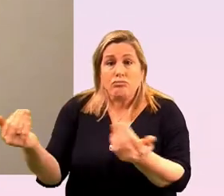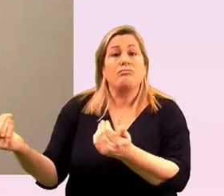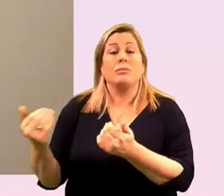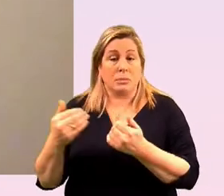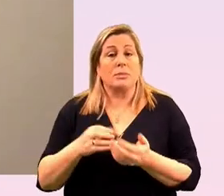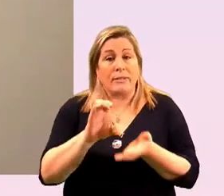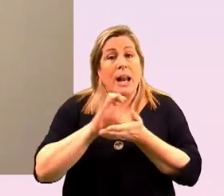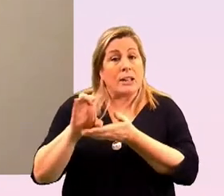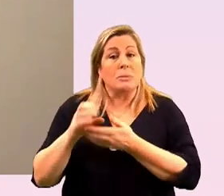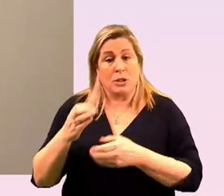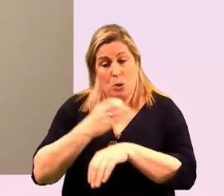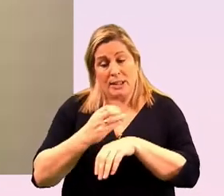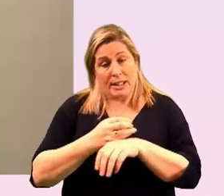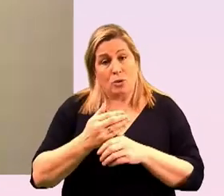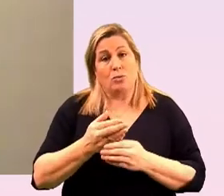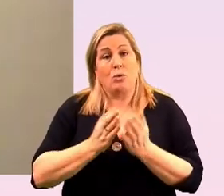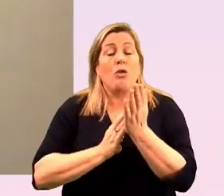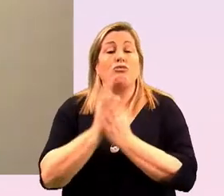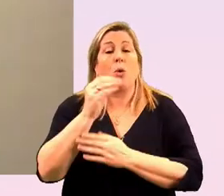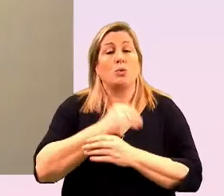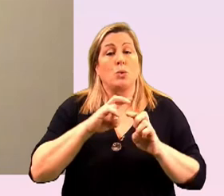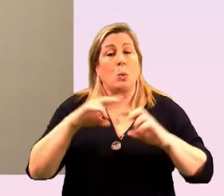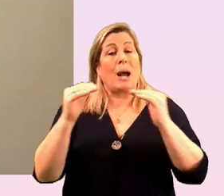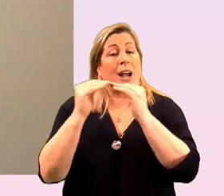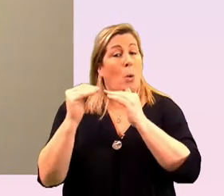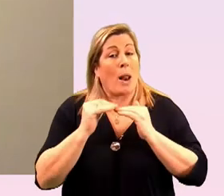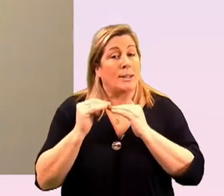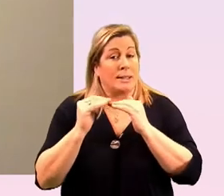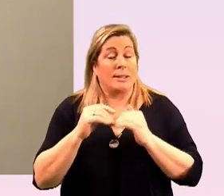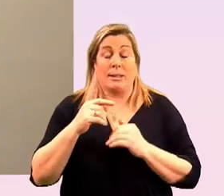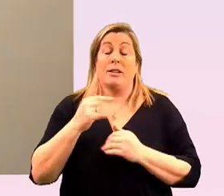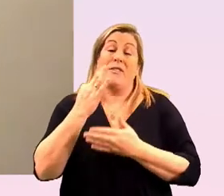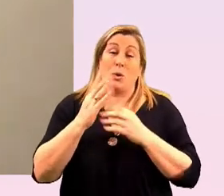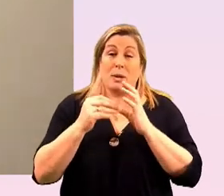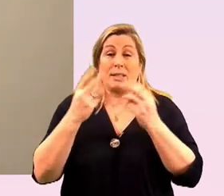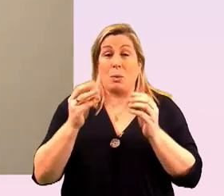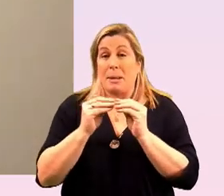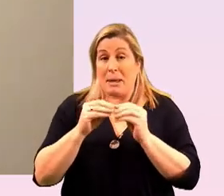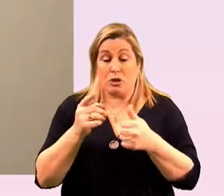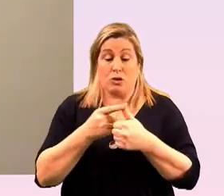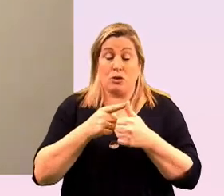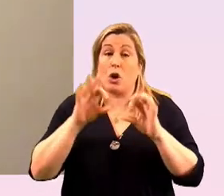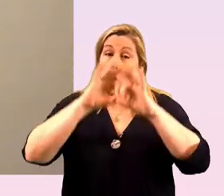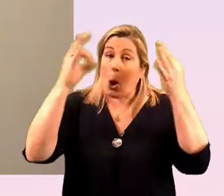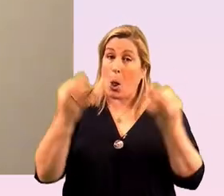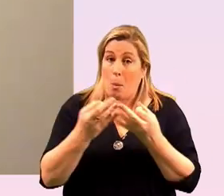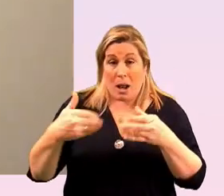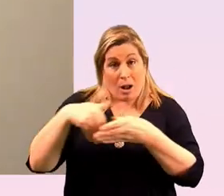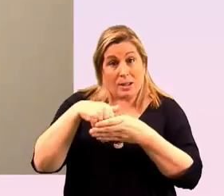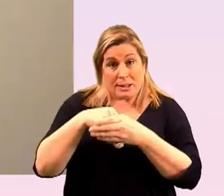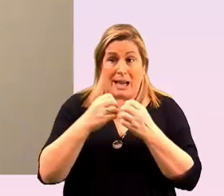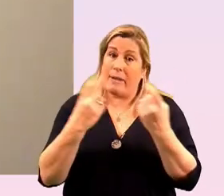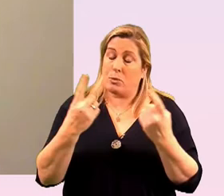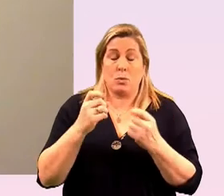equality um there are a couple of things i suppose to highlight one is the the global uh context which everybody's so